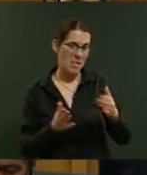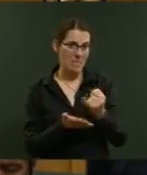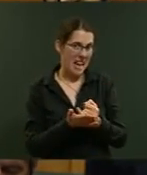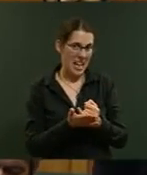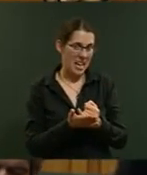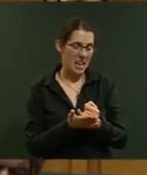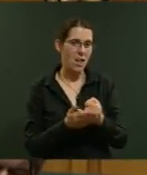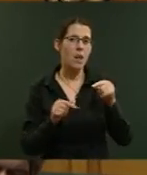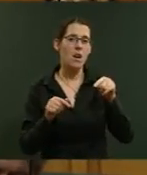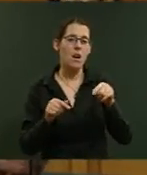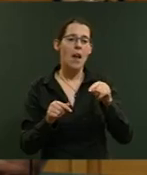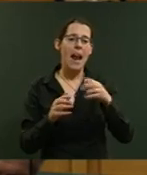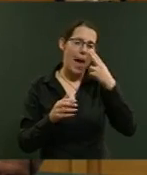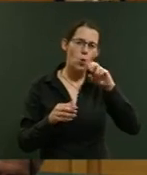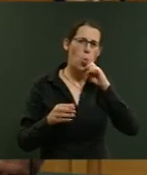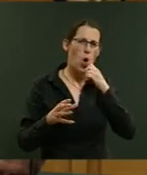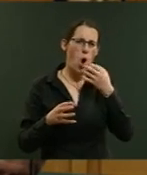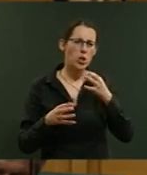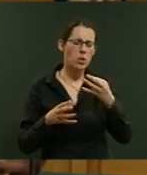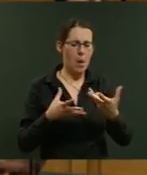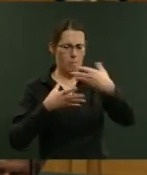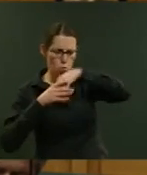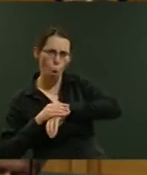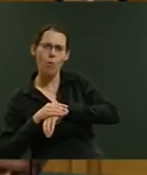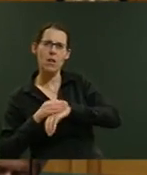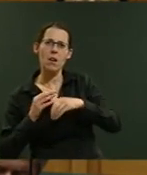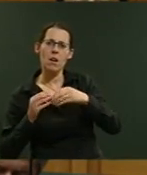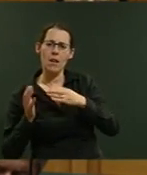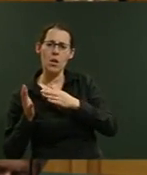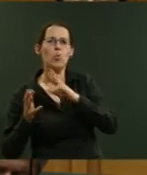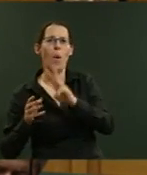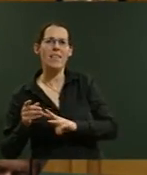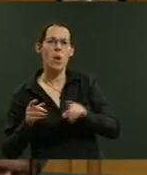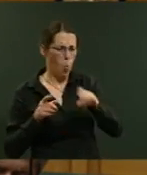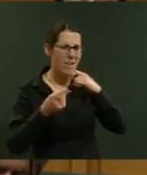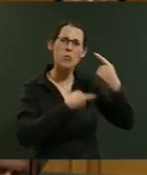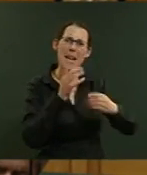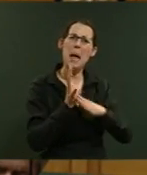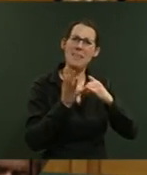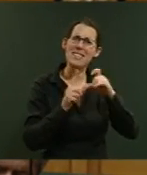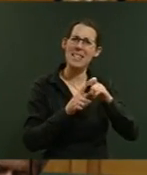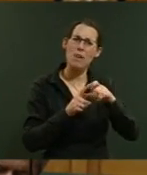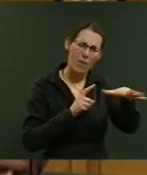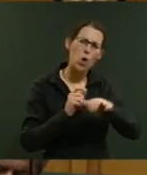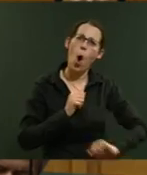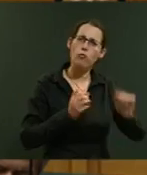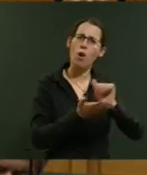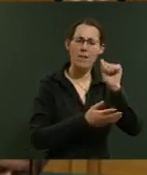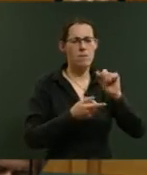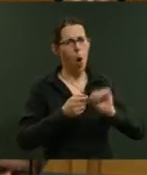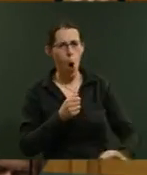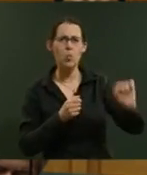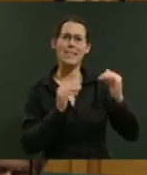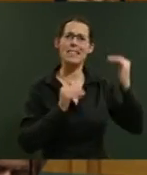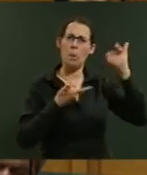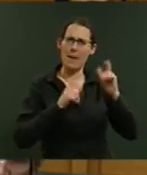not been absorbed into Wellington. It will continue to be an MSD region in its own right, with its own senior management team. Our working income has